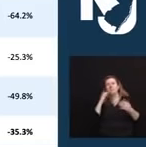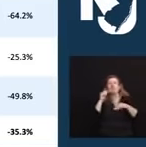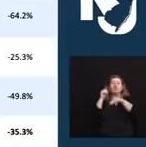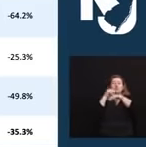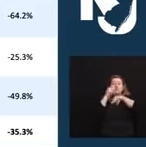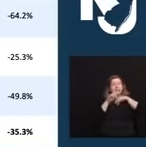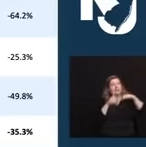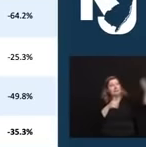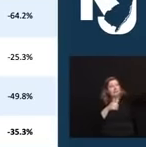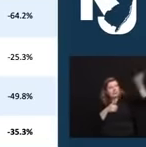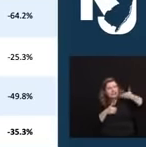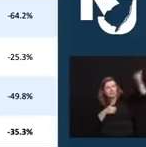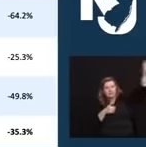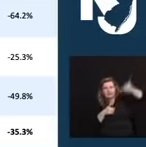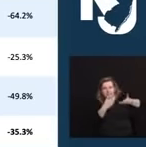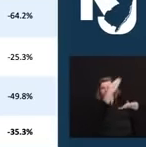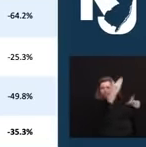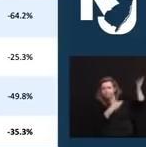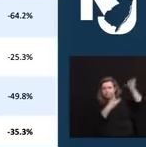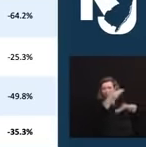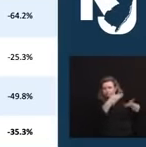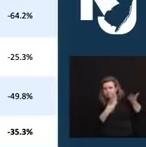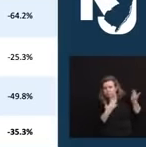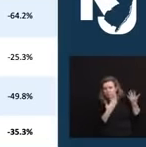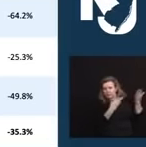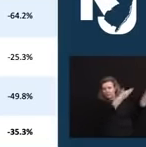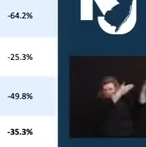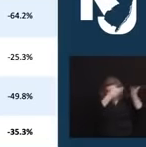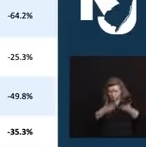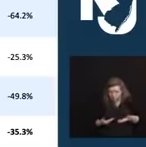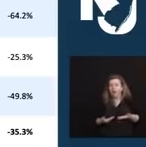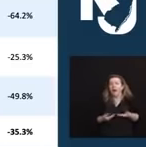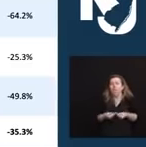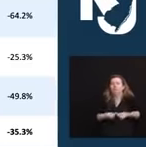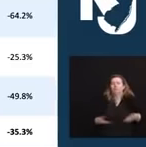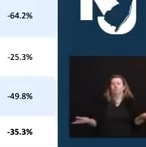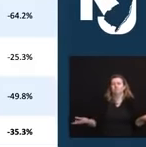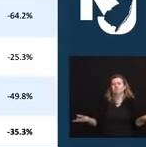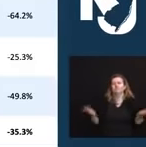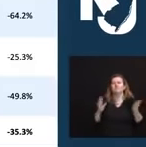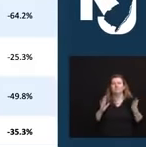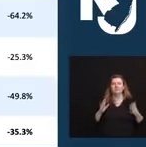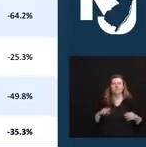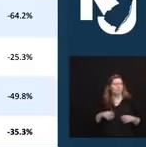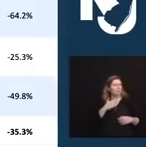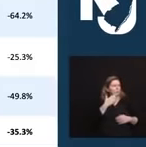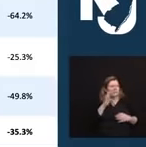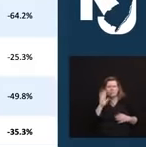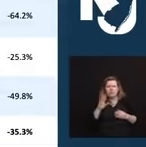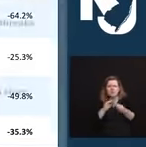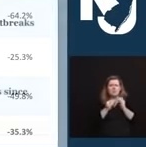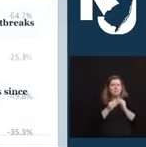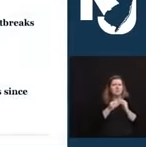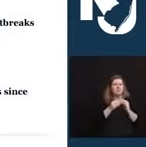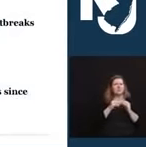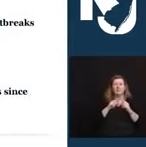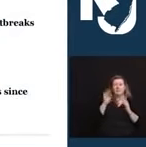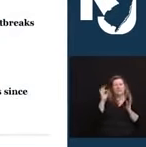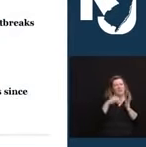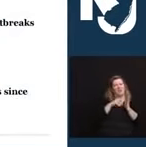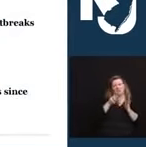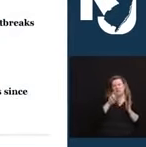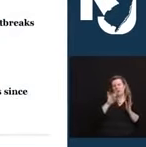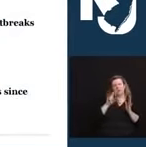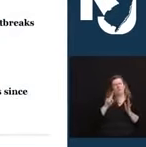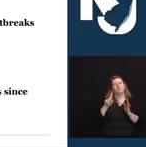all the way down to 9,281. That's still 9,281 too many. We also have the final full week of